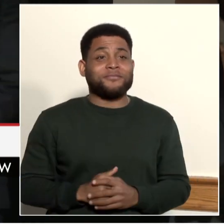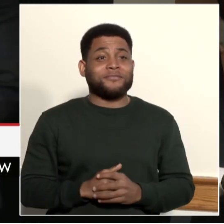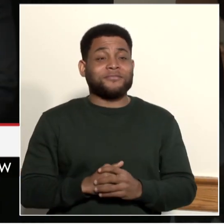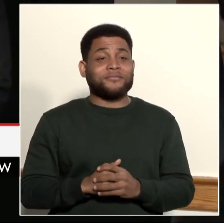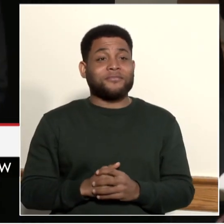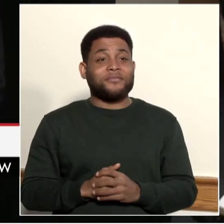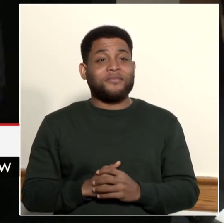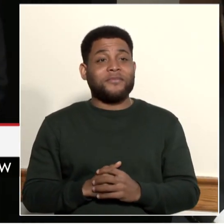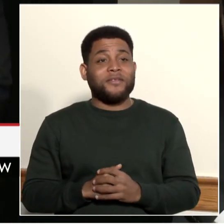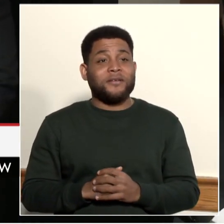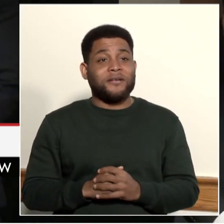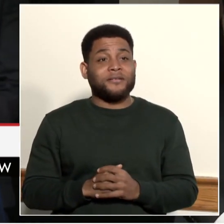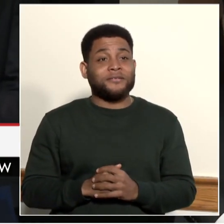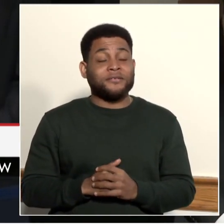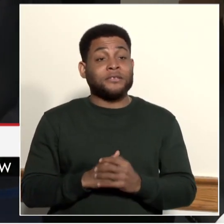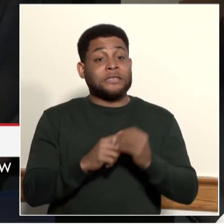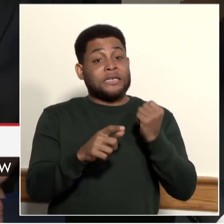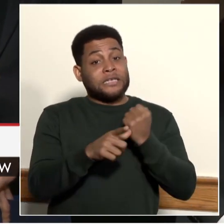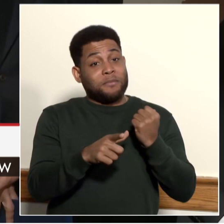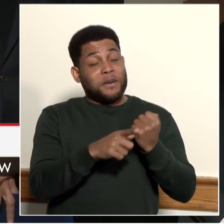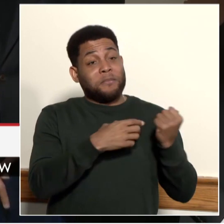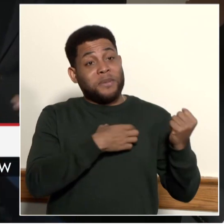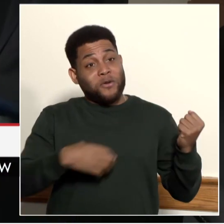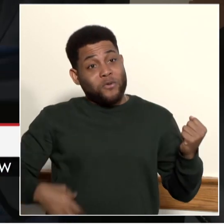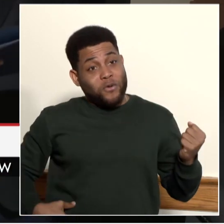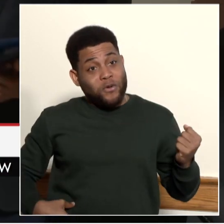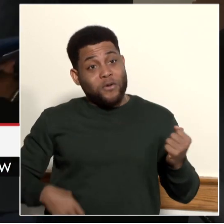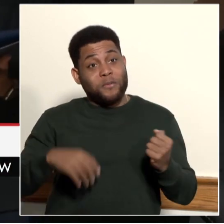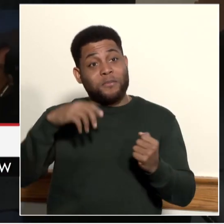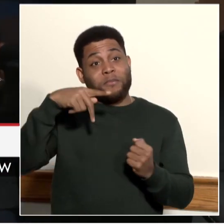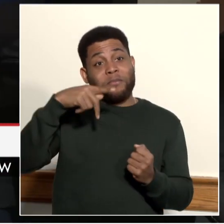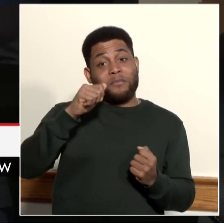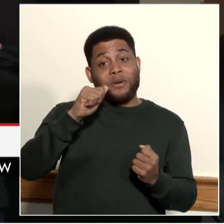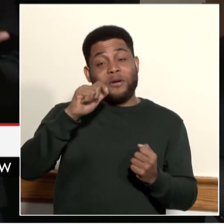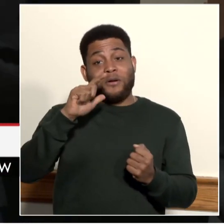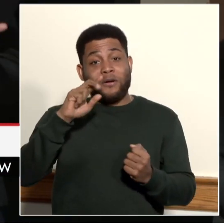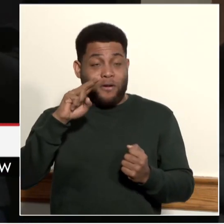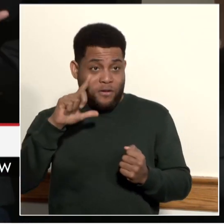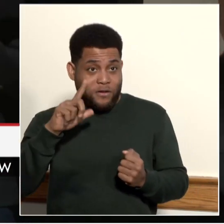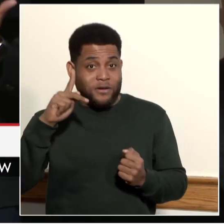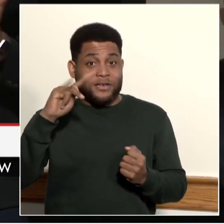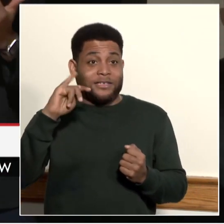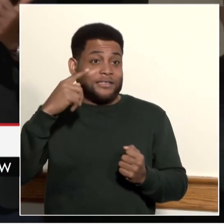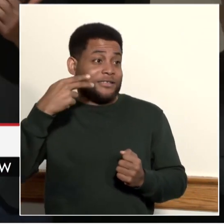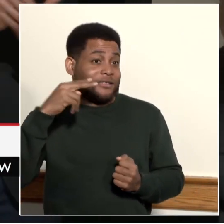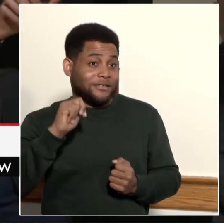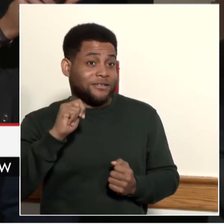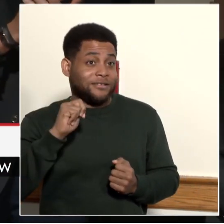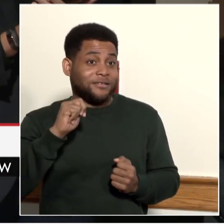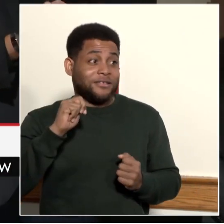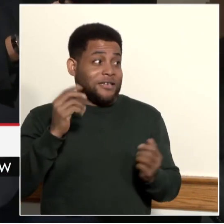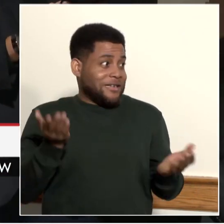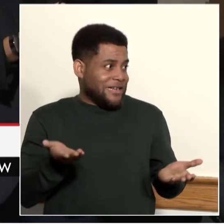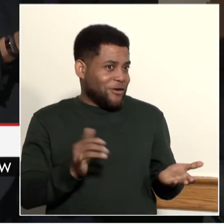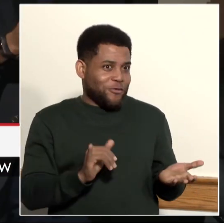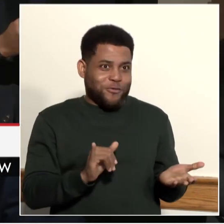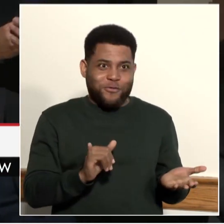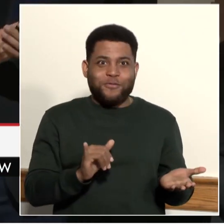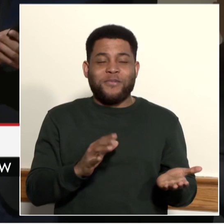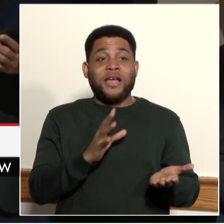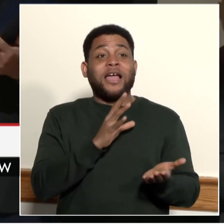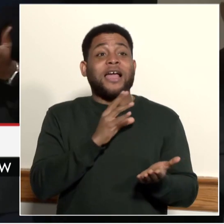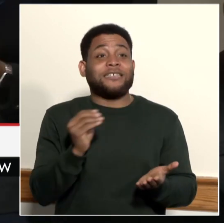Deputy Mayor Paul Kine is in the audience. He's our deputy mayor for education and Dr. Christina Brandt, the superintendent